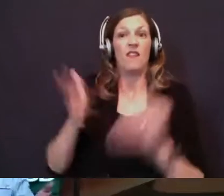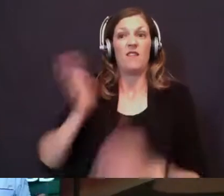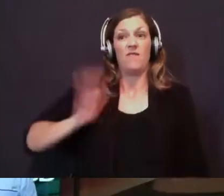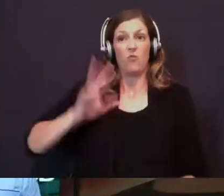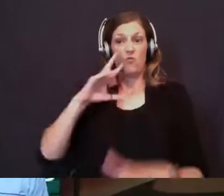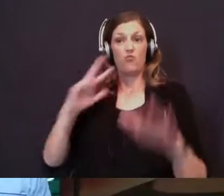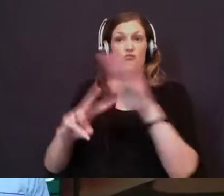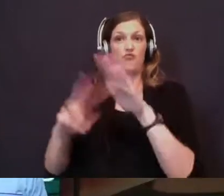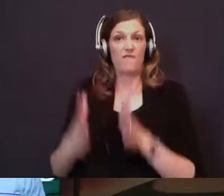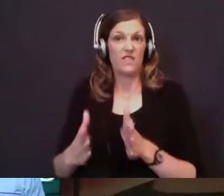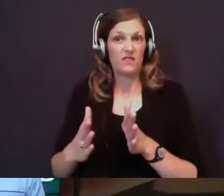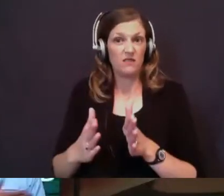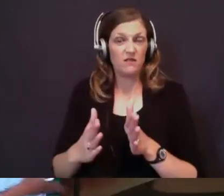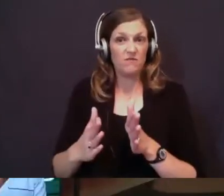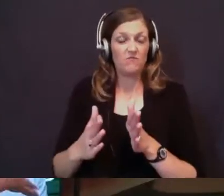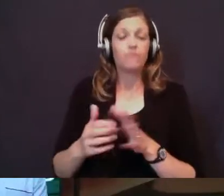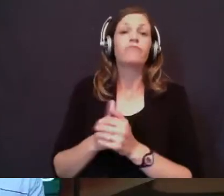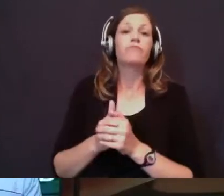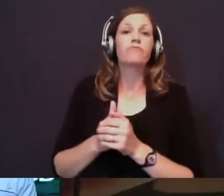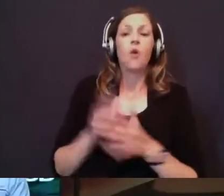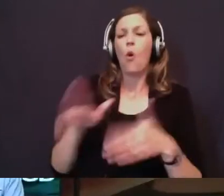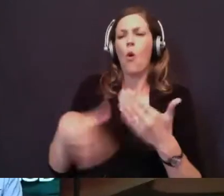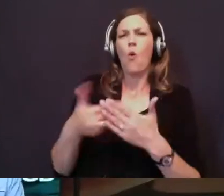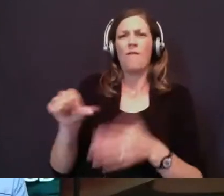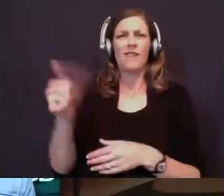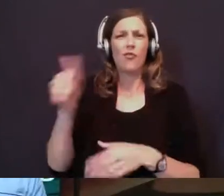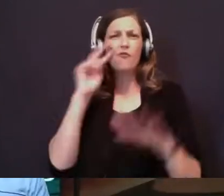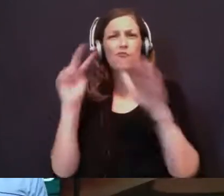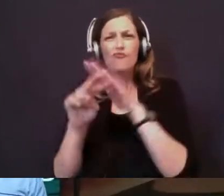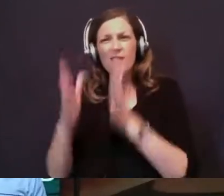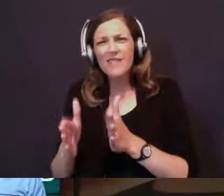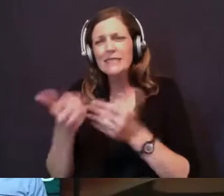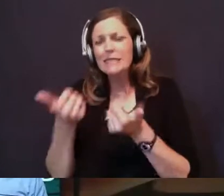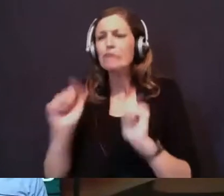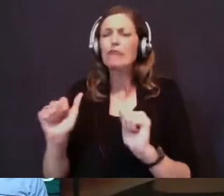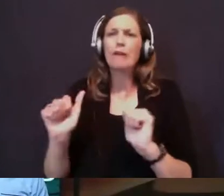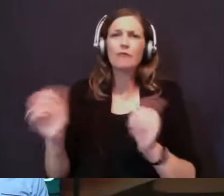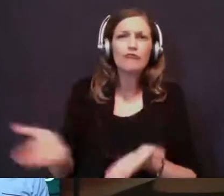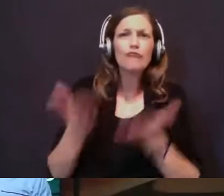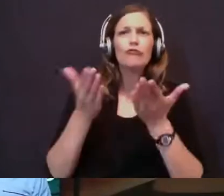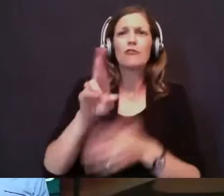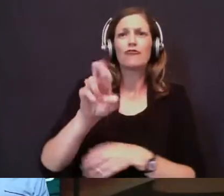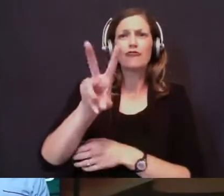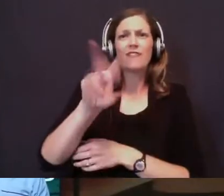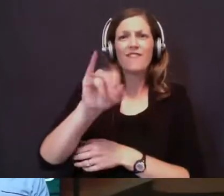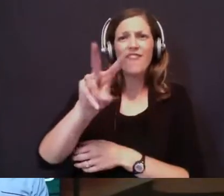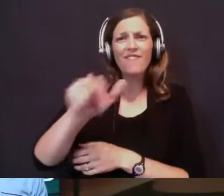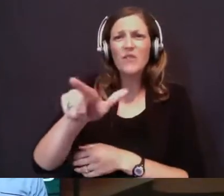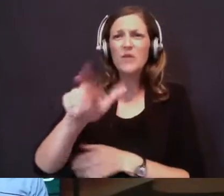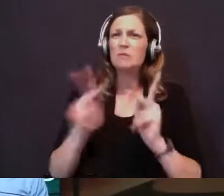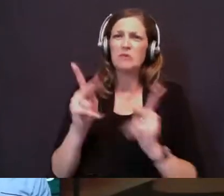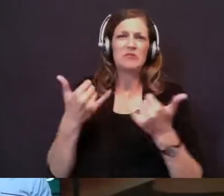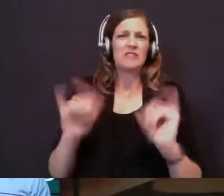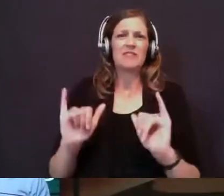the line of prophets to Israel. And all the other prophets, though they tried to bring revival, the people still turned.